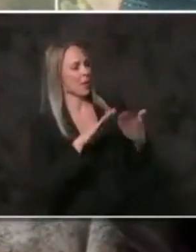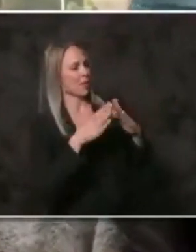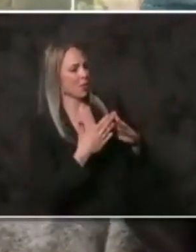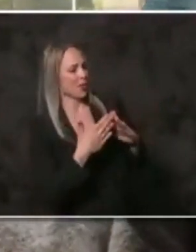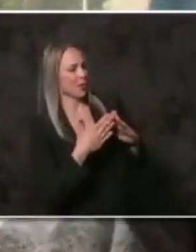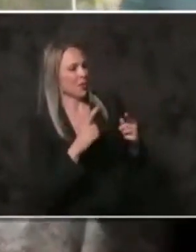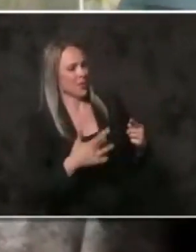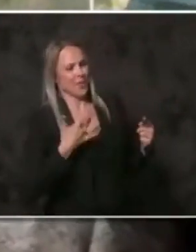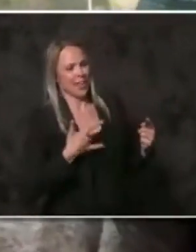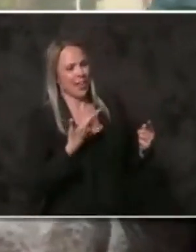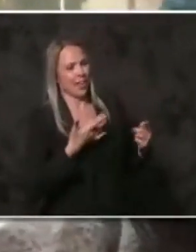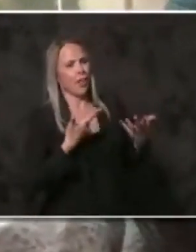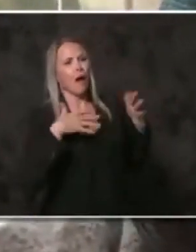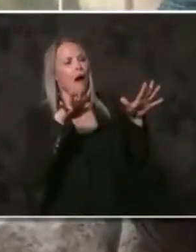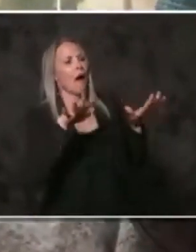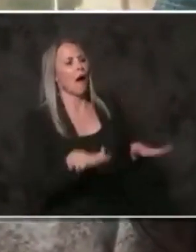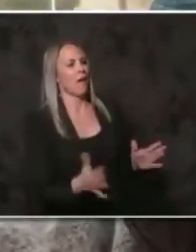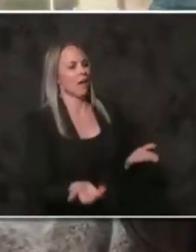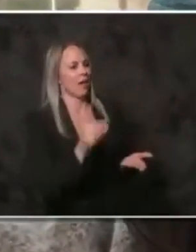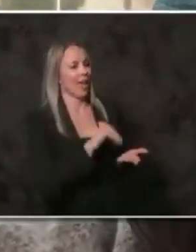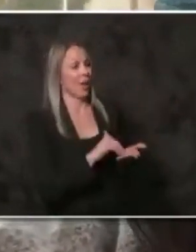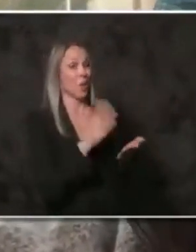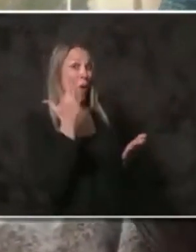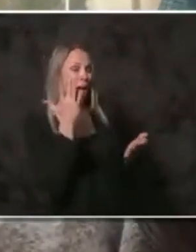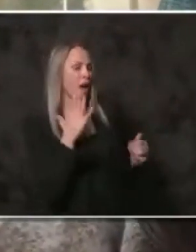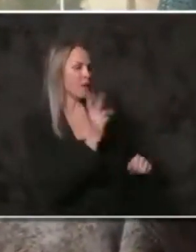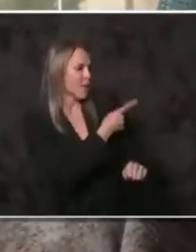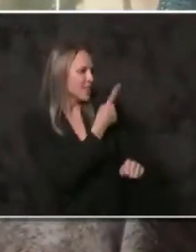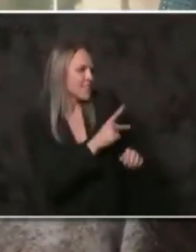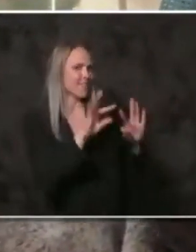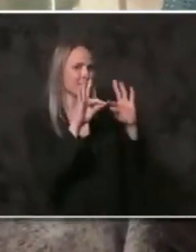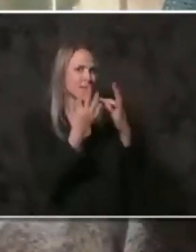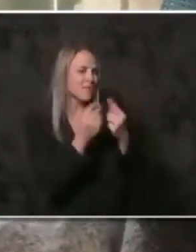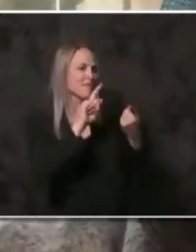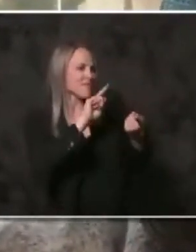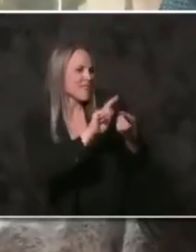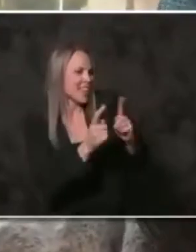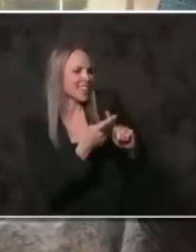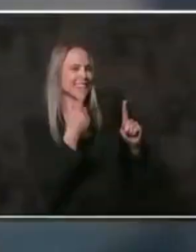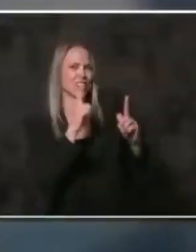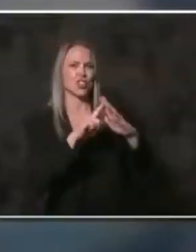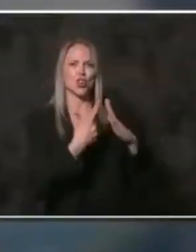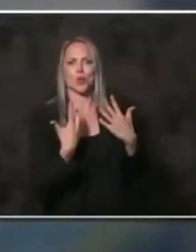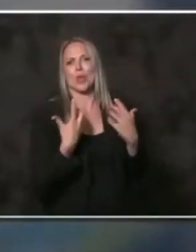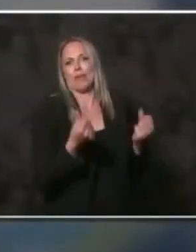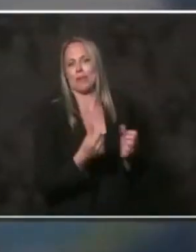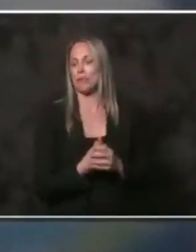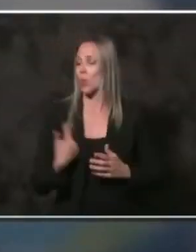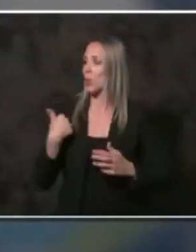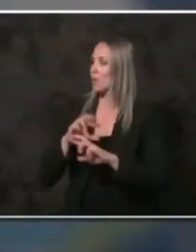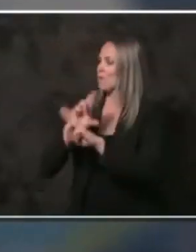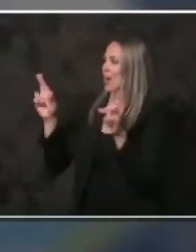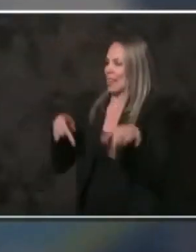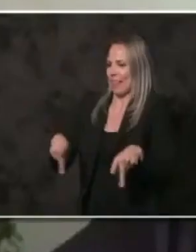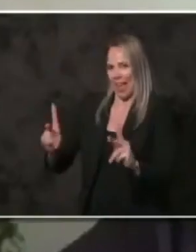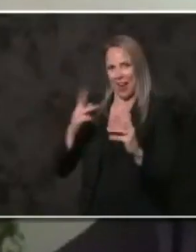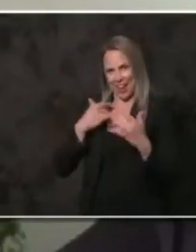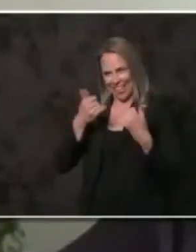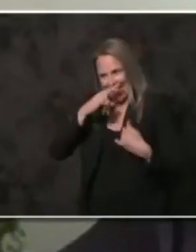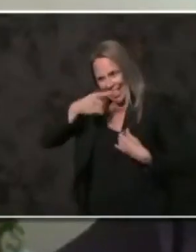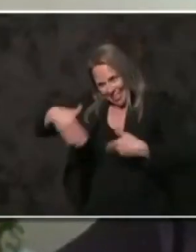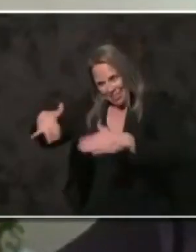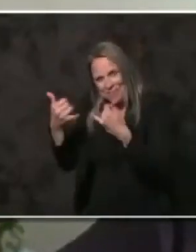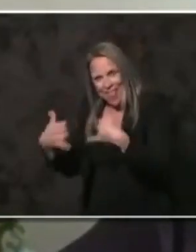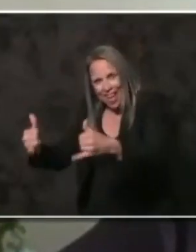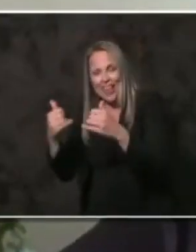feel a sense of ease again so our patients, our families, and our friends can start to heal. We are ready to let our kids play. We